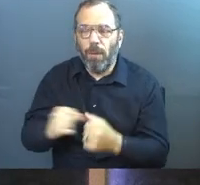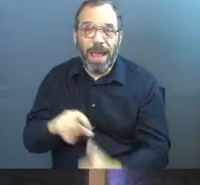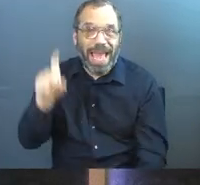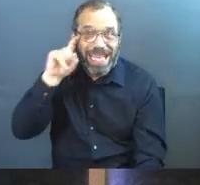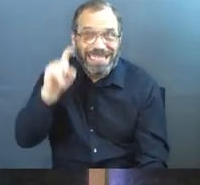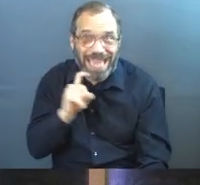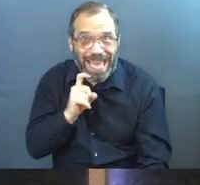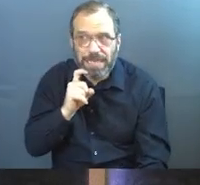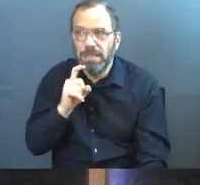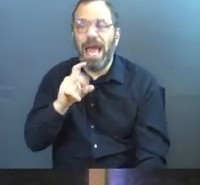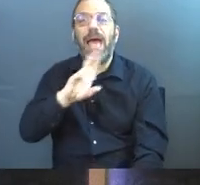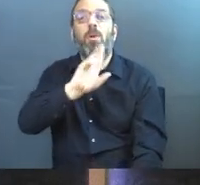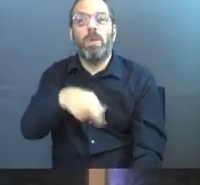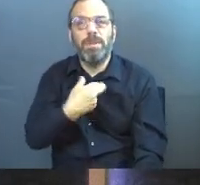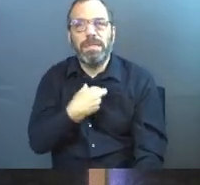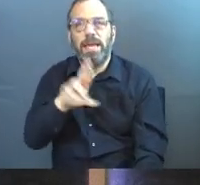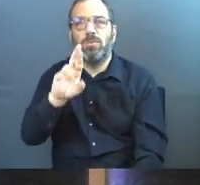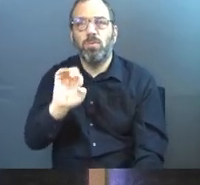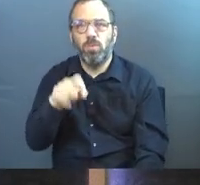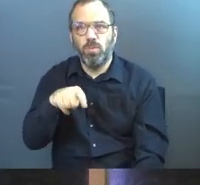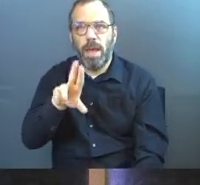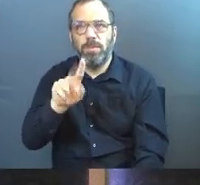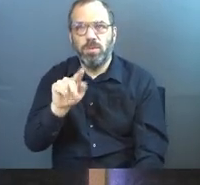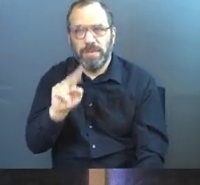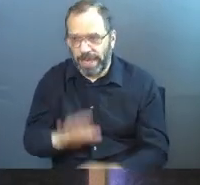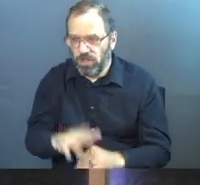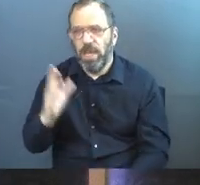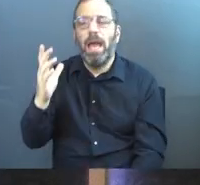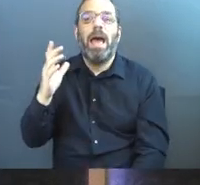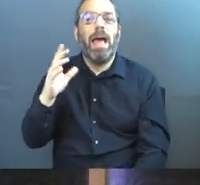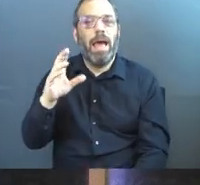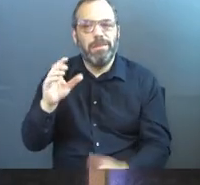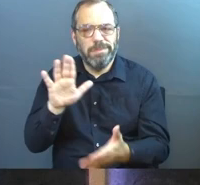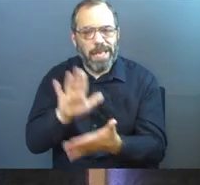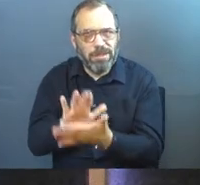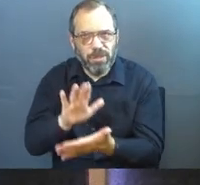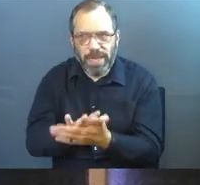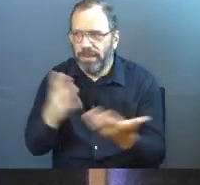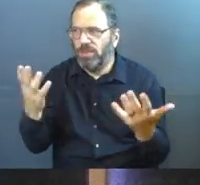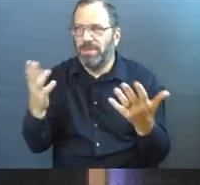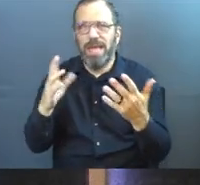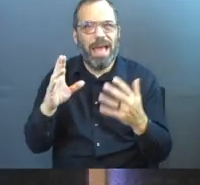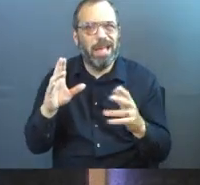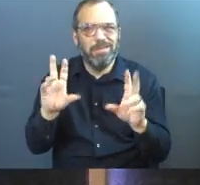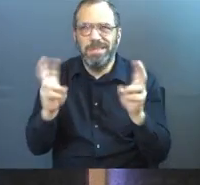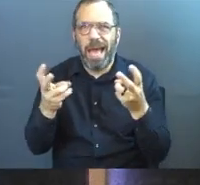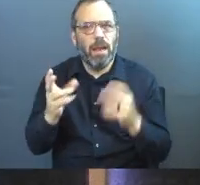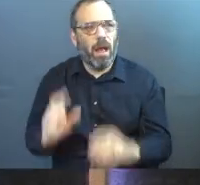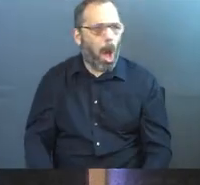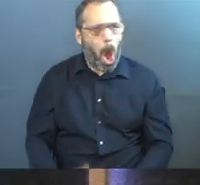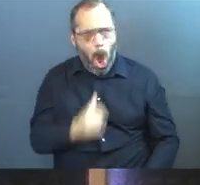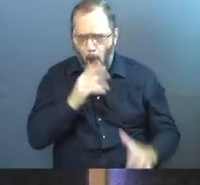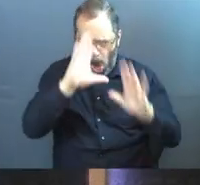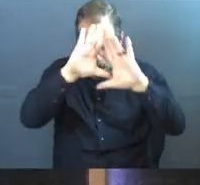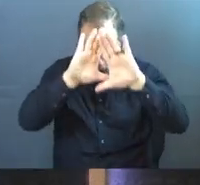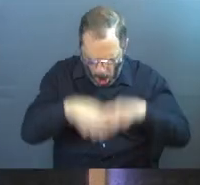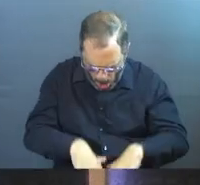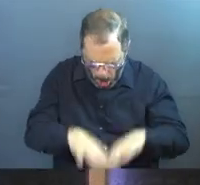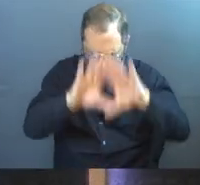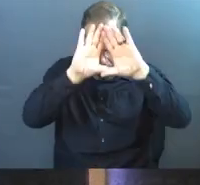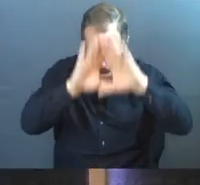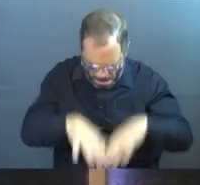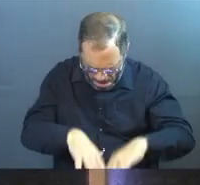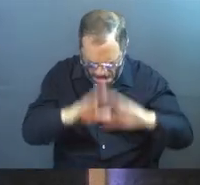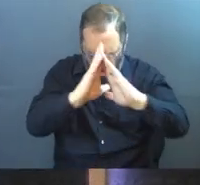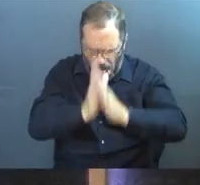sex and reputation and education and title and on and on and it goes. We worship those things. Well, I don't bow down and sing songs